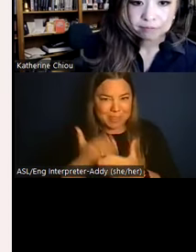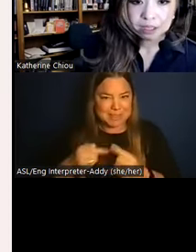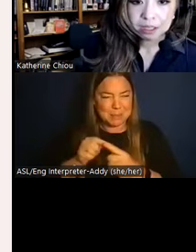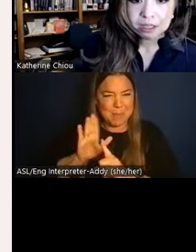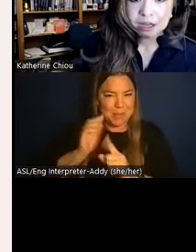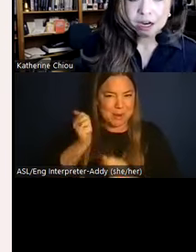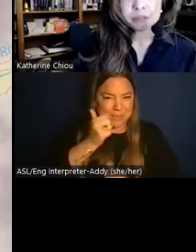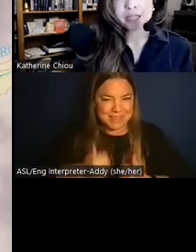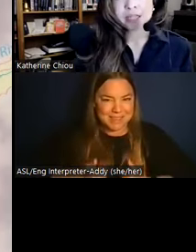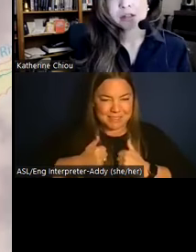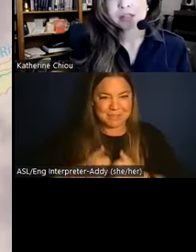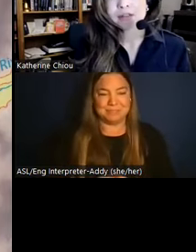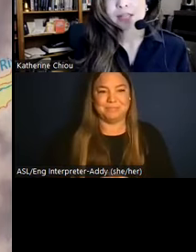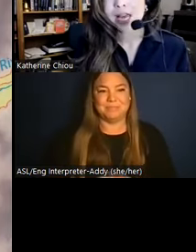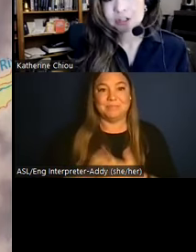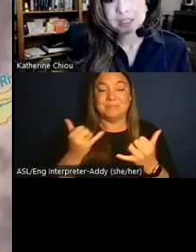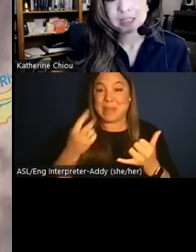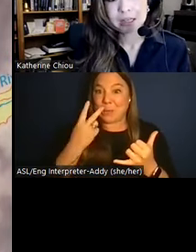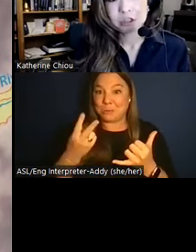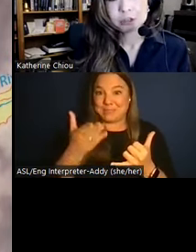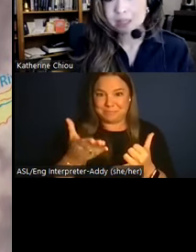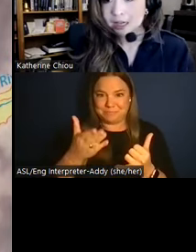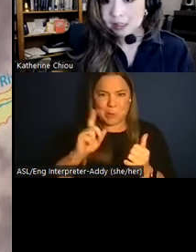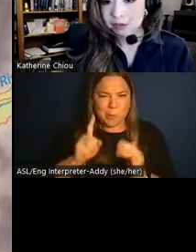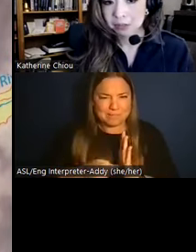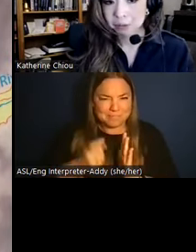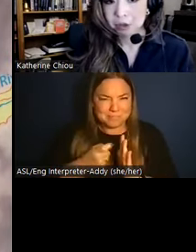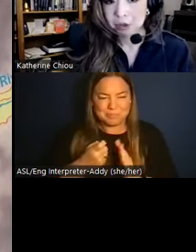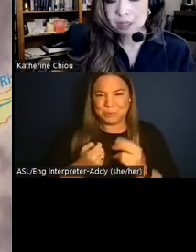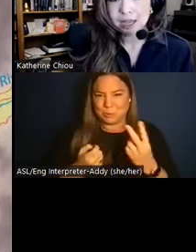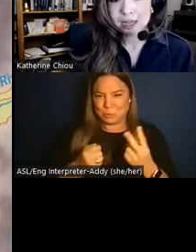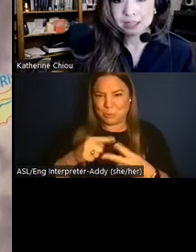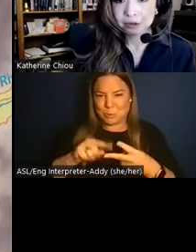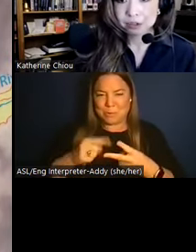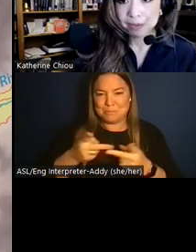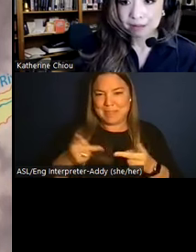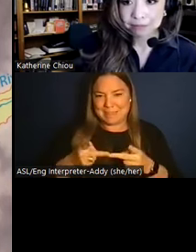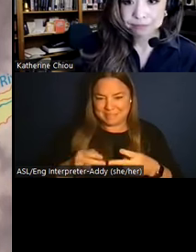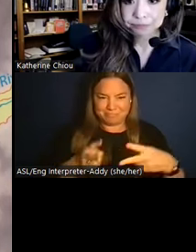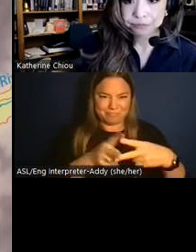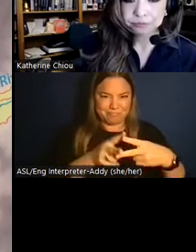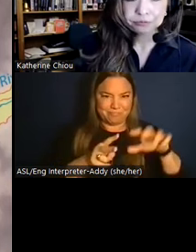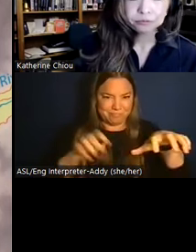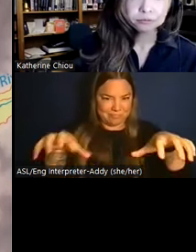machine now takes us into the heart of the action, the digs at the two sites, San Jose de Moro and Cerro Chapin.